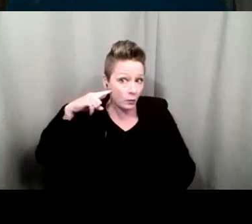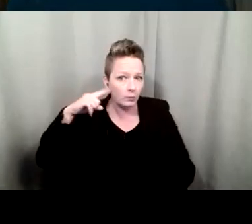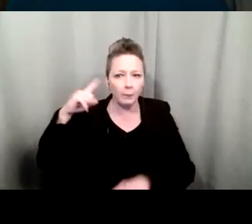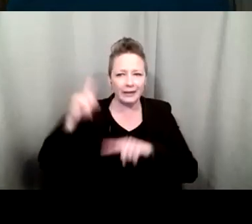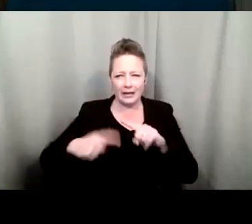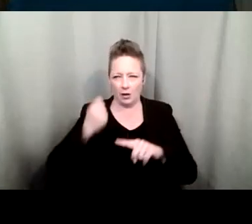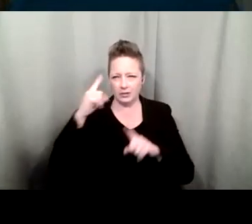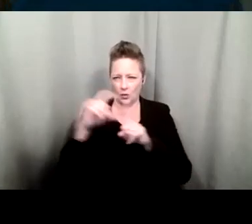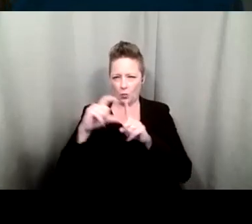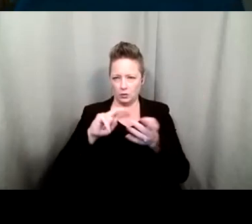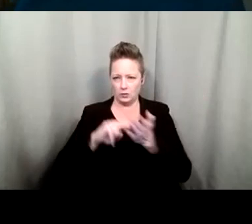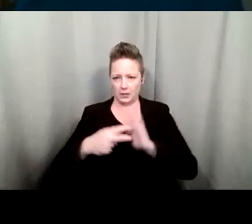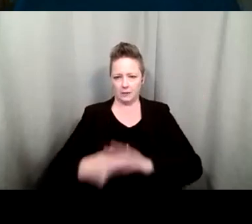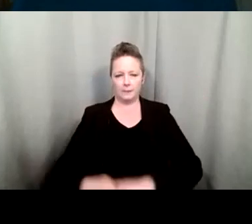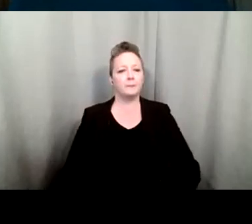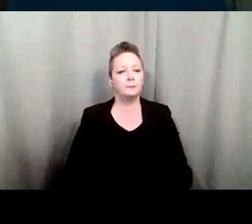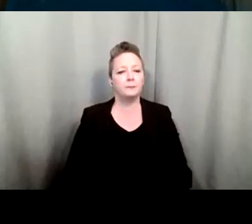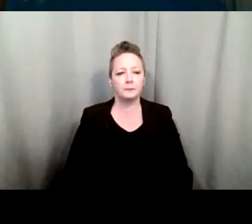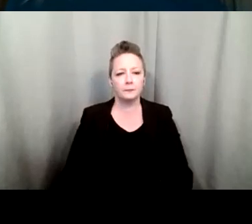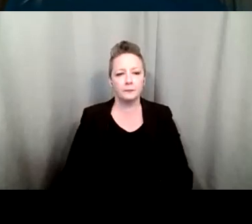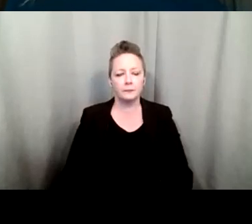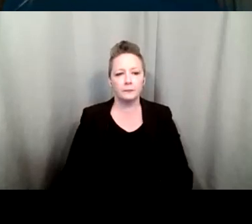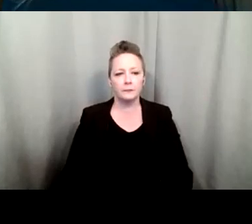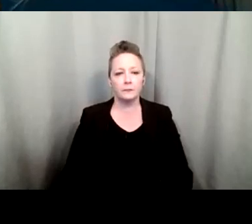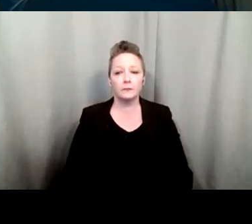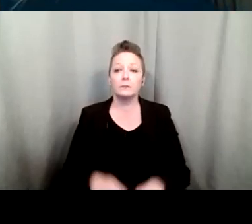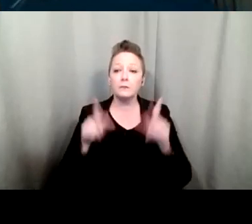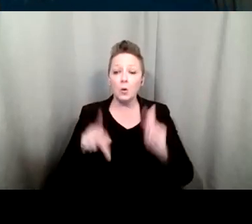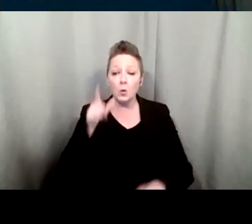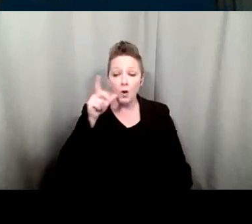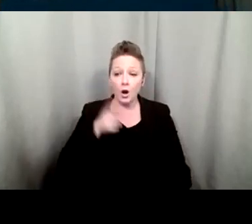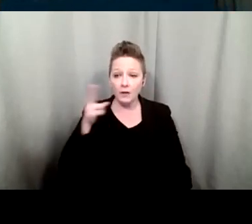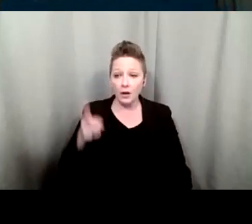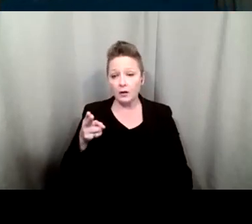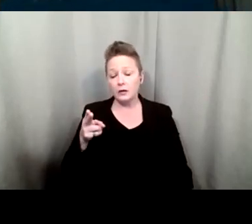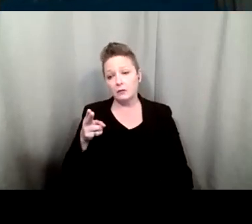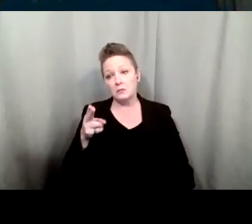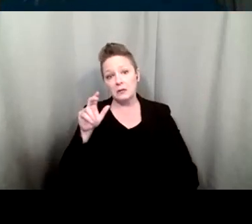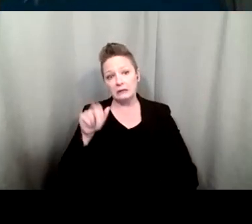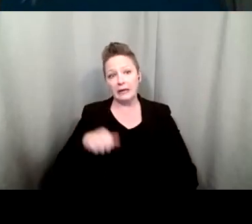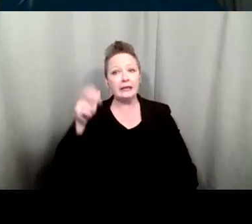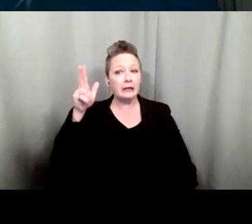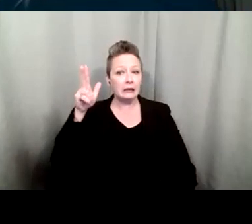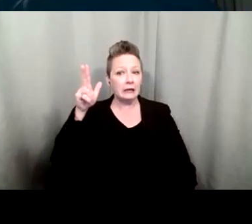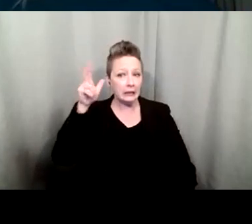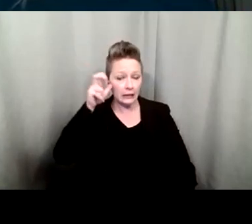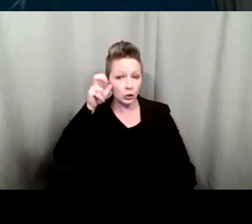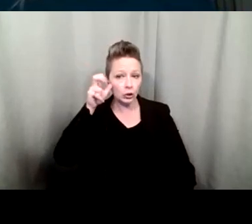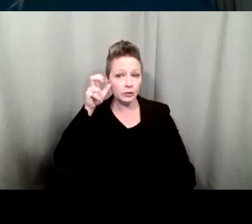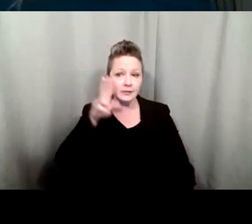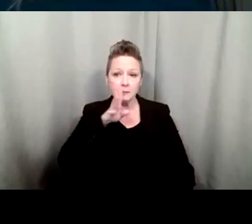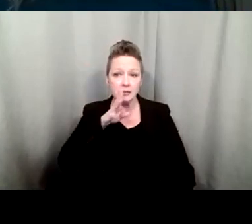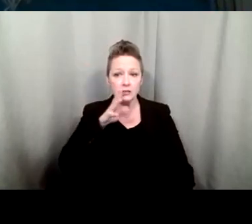a hard of hearing person can hear and understand speech with varying degrees of difficulty frequency that may